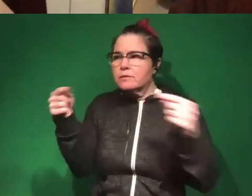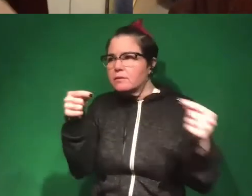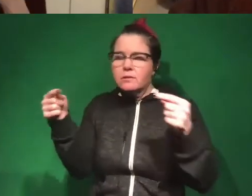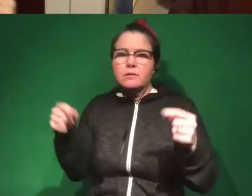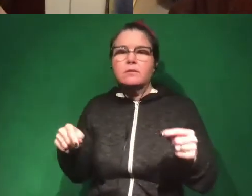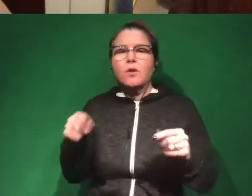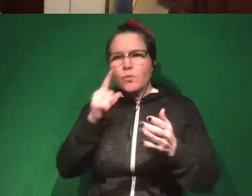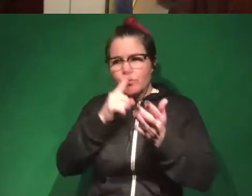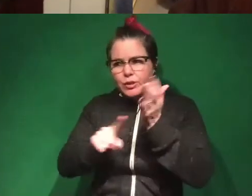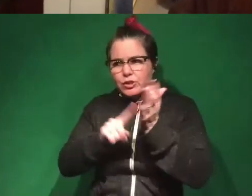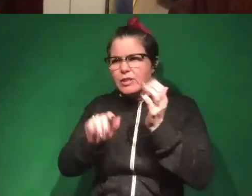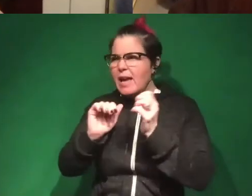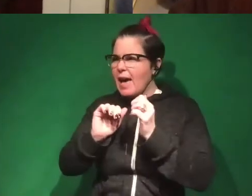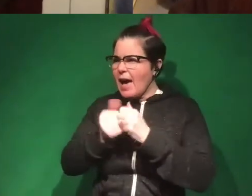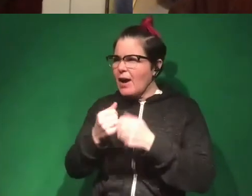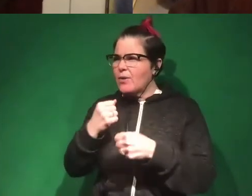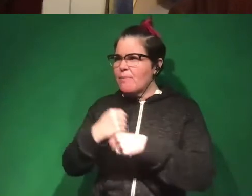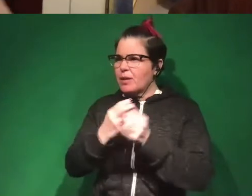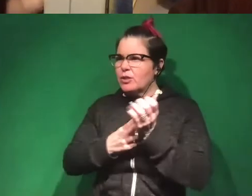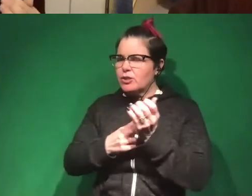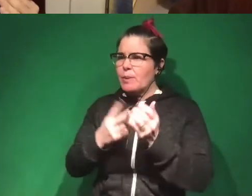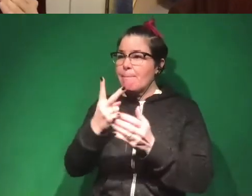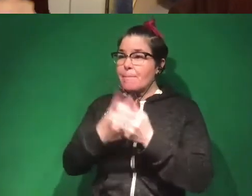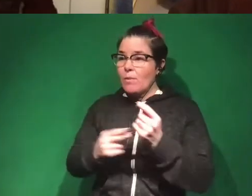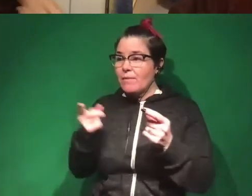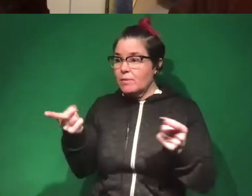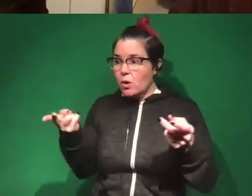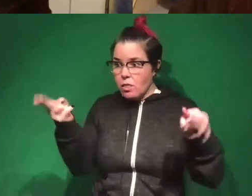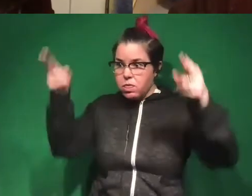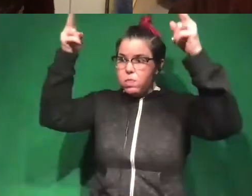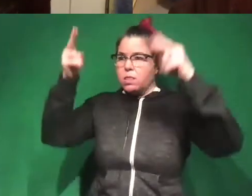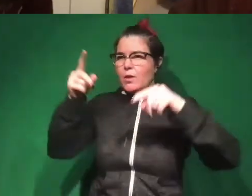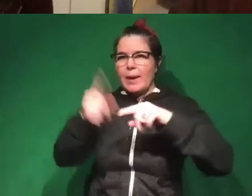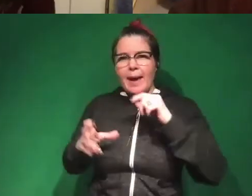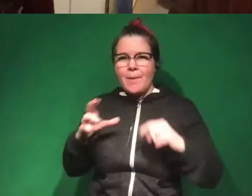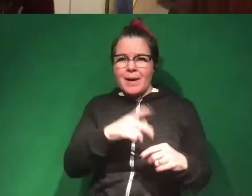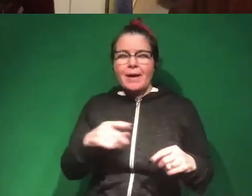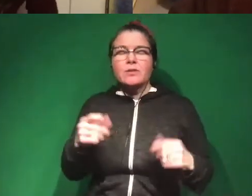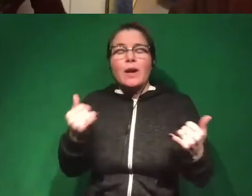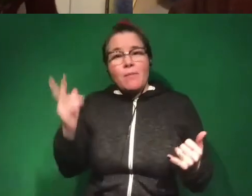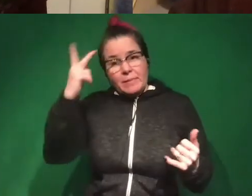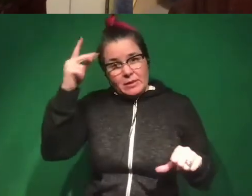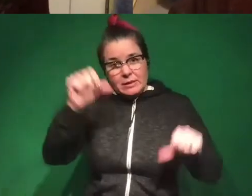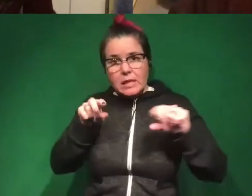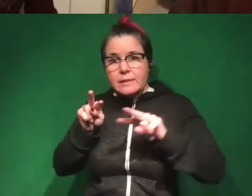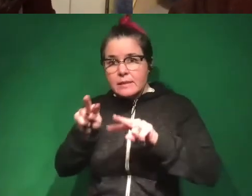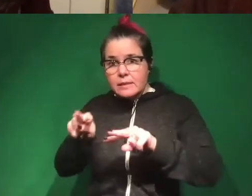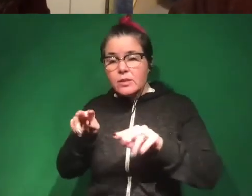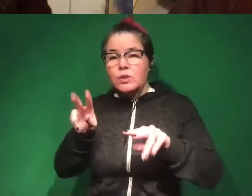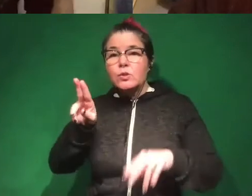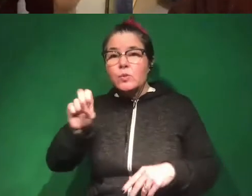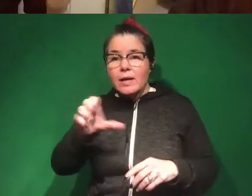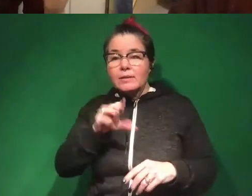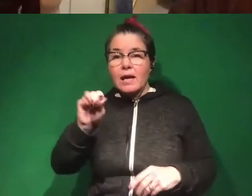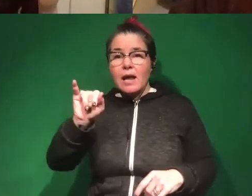saying, well, how can we make sure that both sides don't escalate to a point of no return? So right now, political scientists, for example, are closely watching the US and Iran,